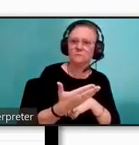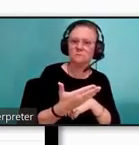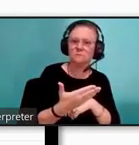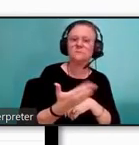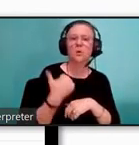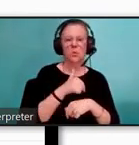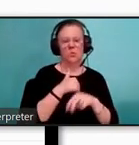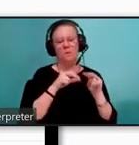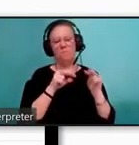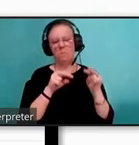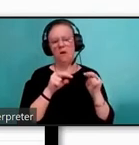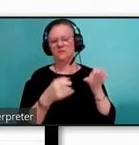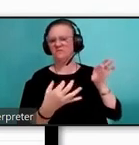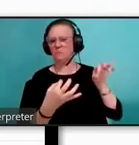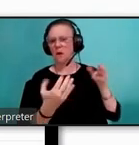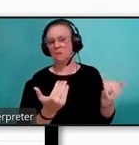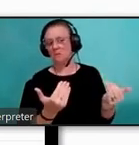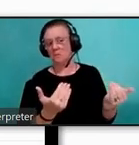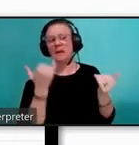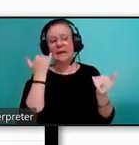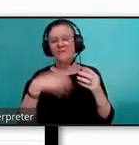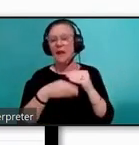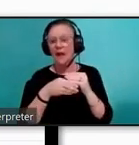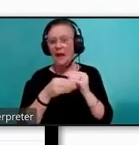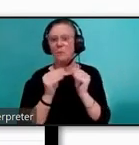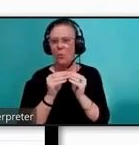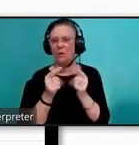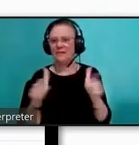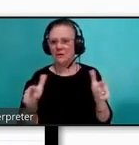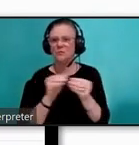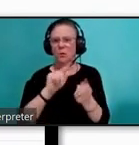continuously monitor public input to determine if significant impacts occurred.